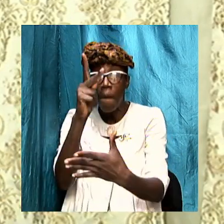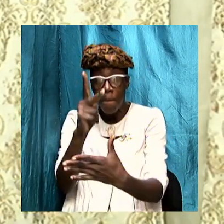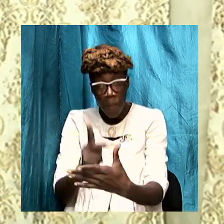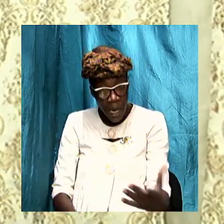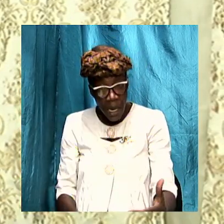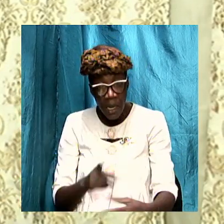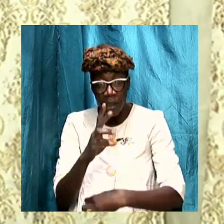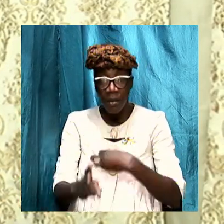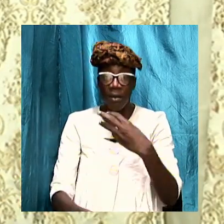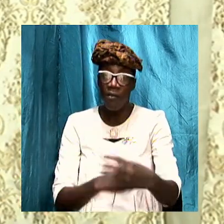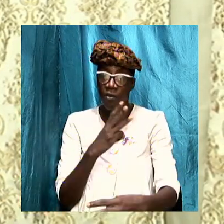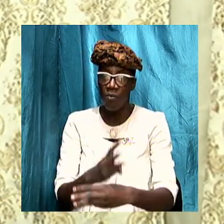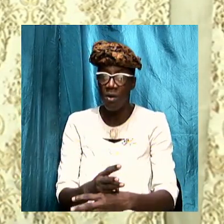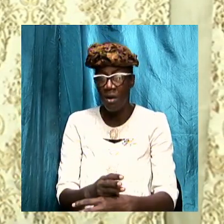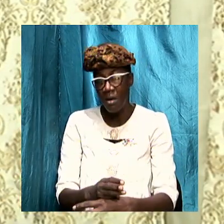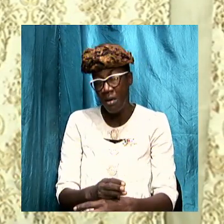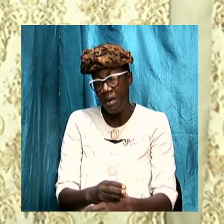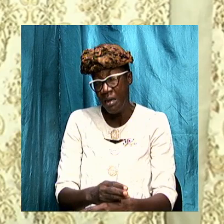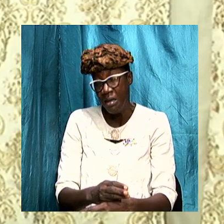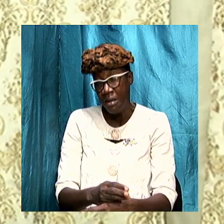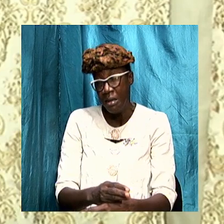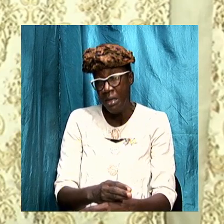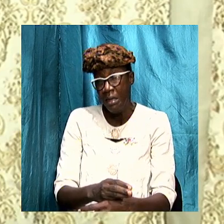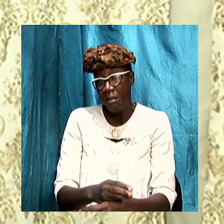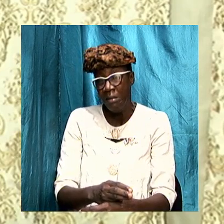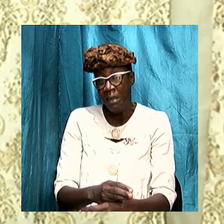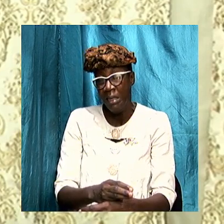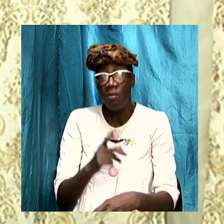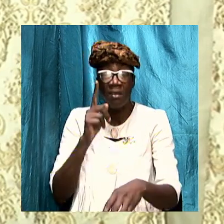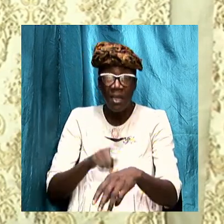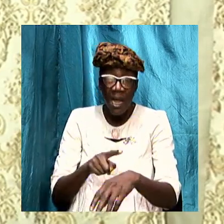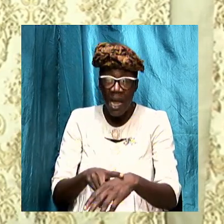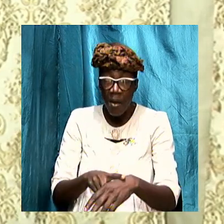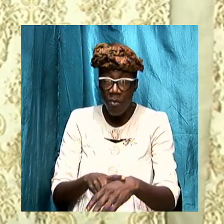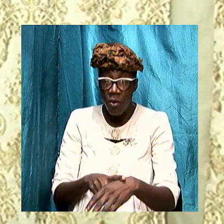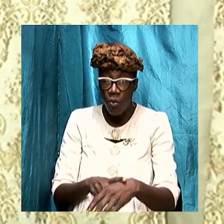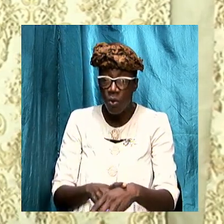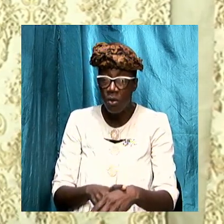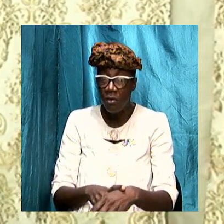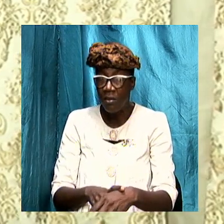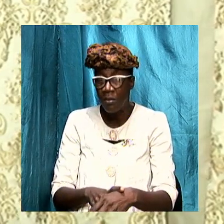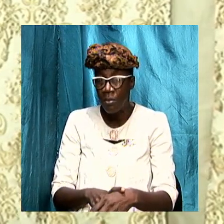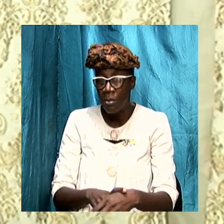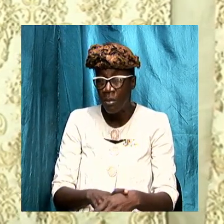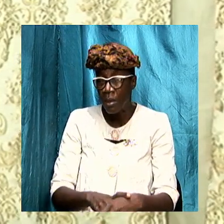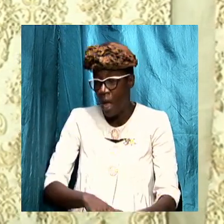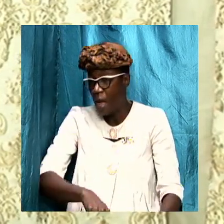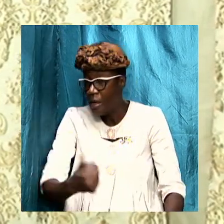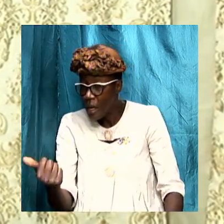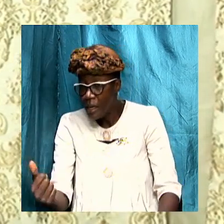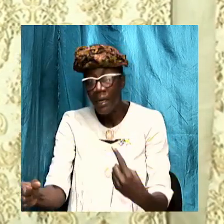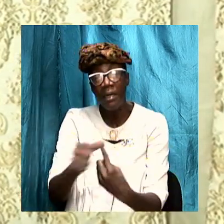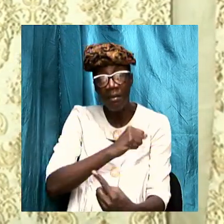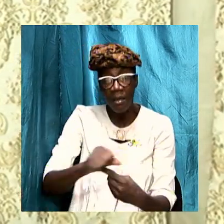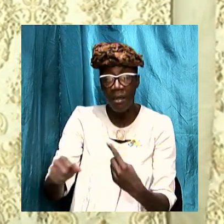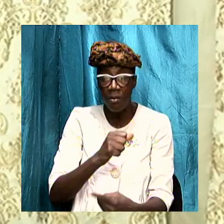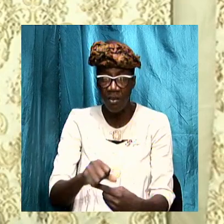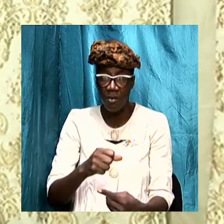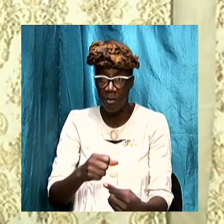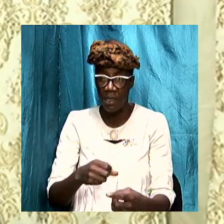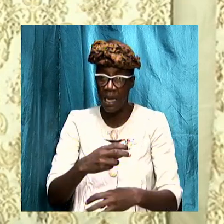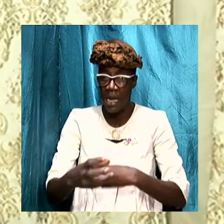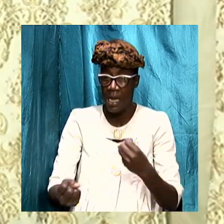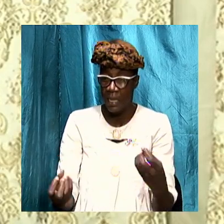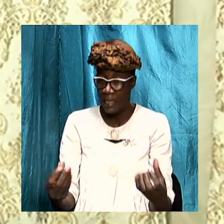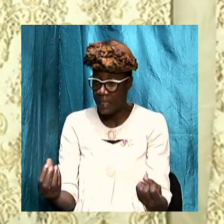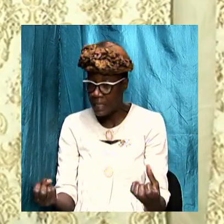was a time when it was just a local situation and we would say boy it is just a sign of the time but we